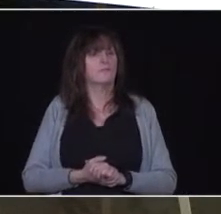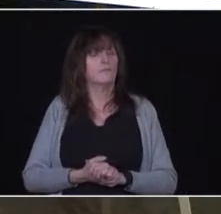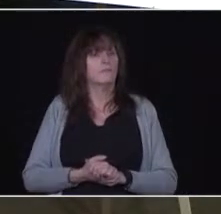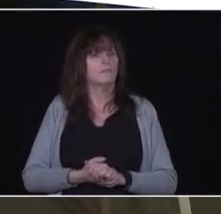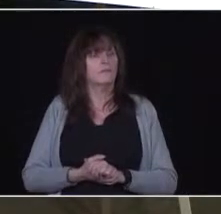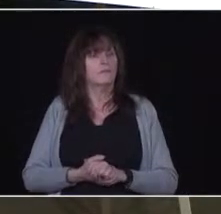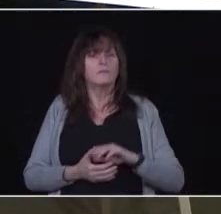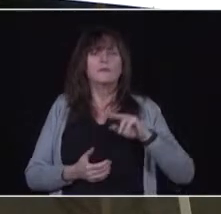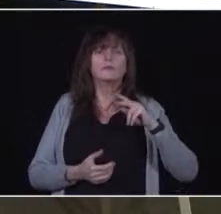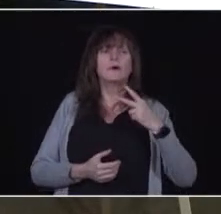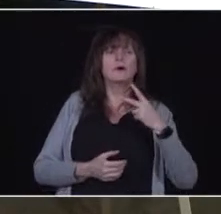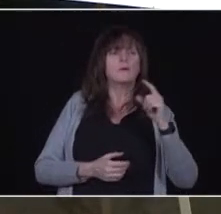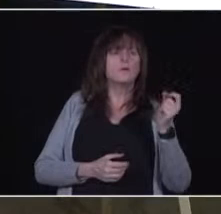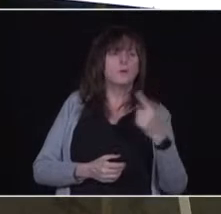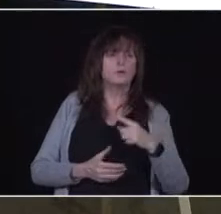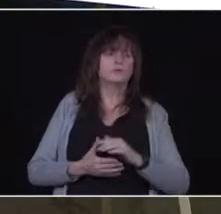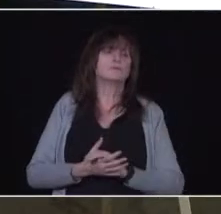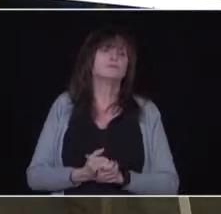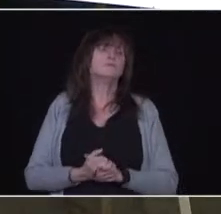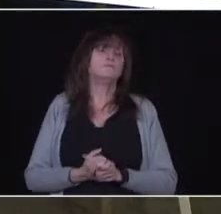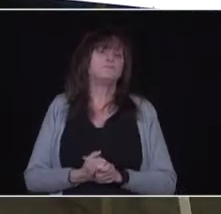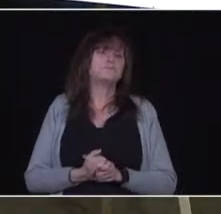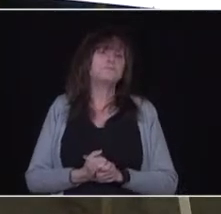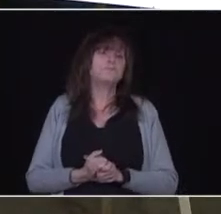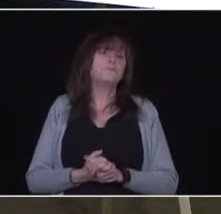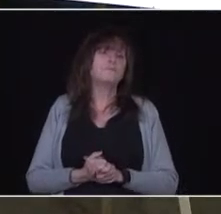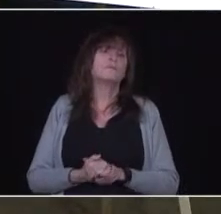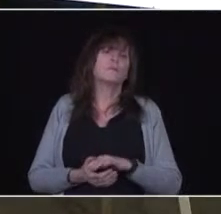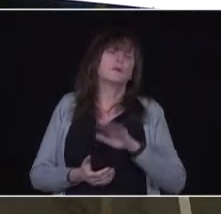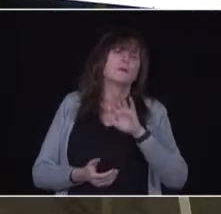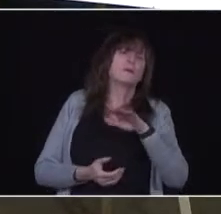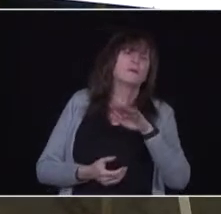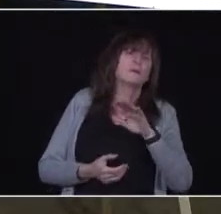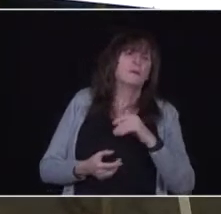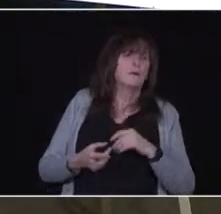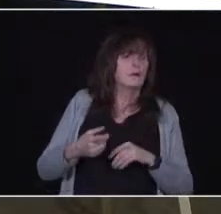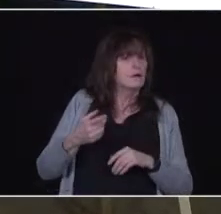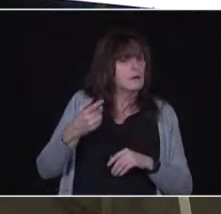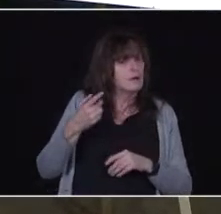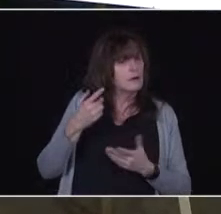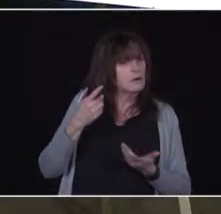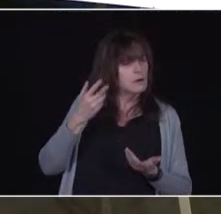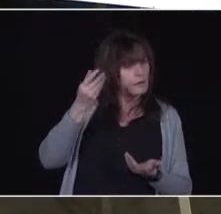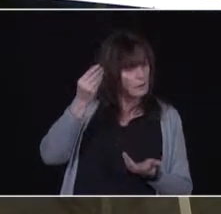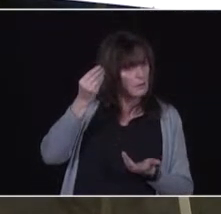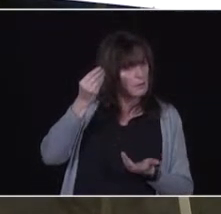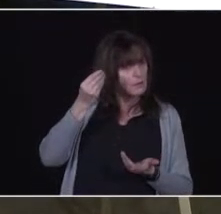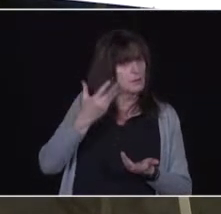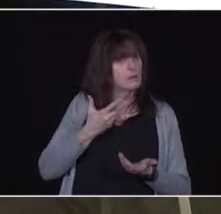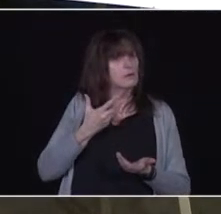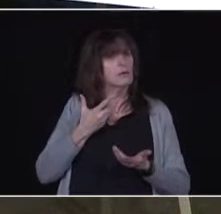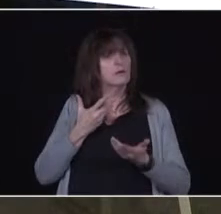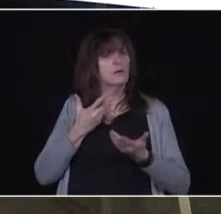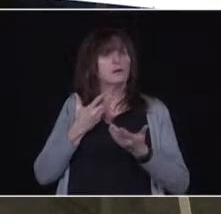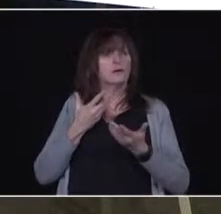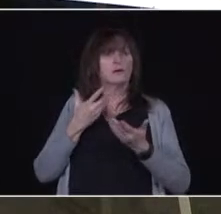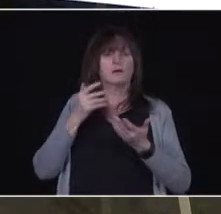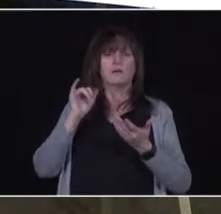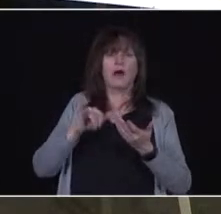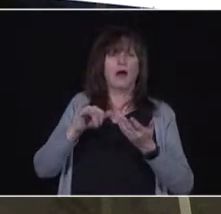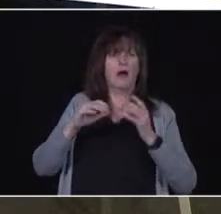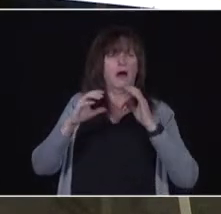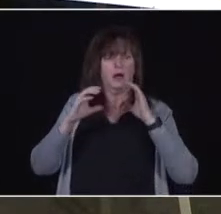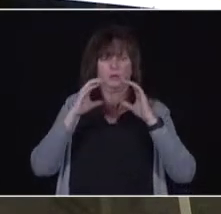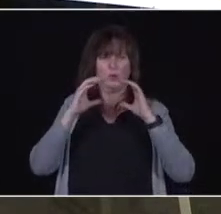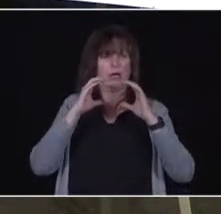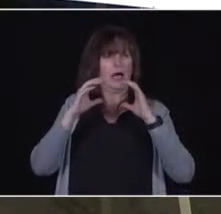And general, can you address some of the criticisms around the communication of this? I mean, the big question that the public wants to know is when